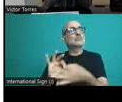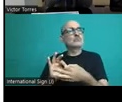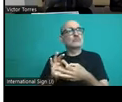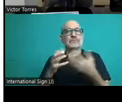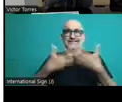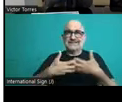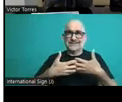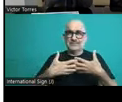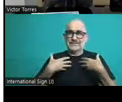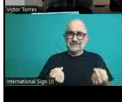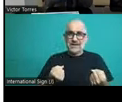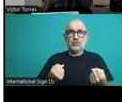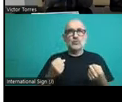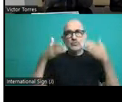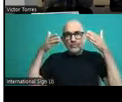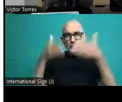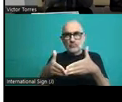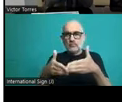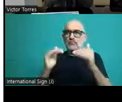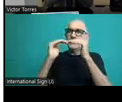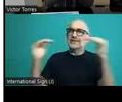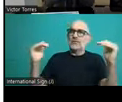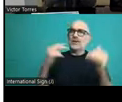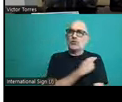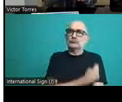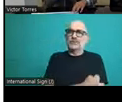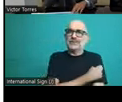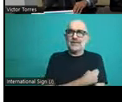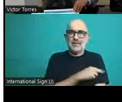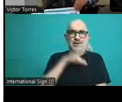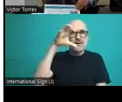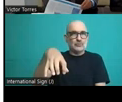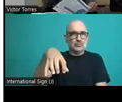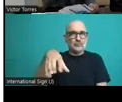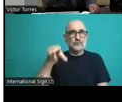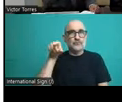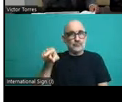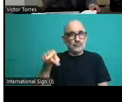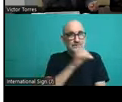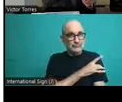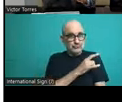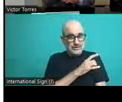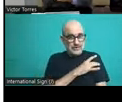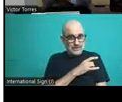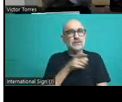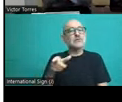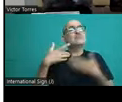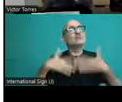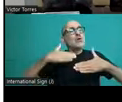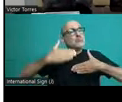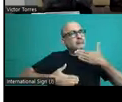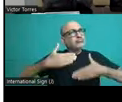political administration or division and the administration or health services.